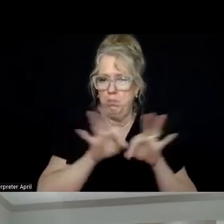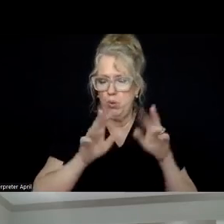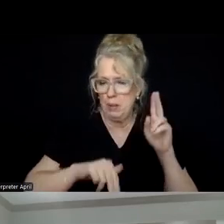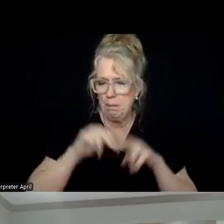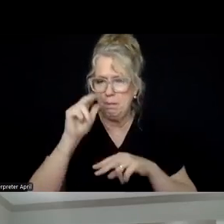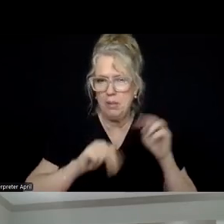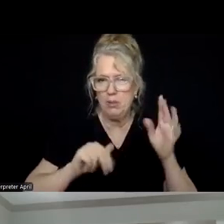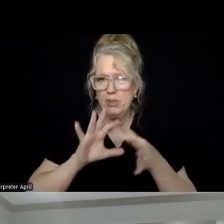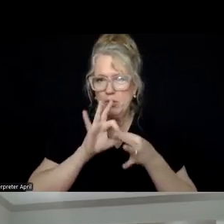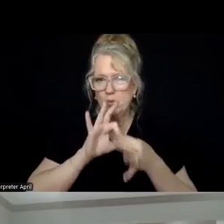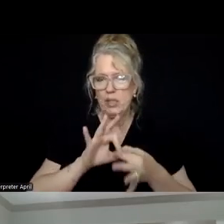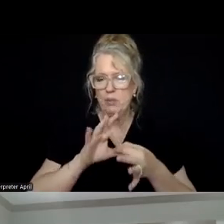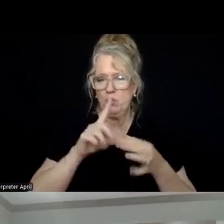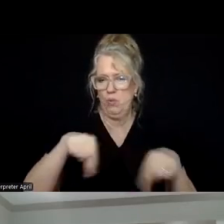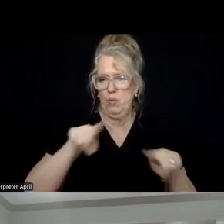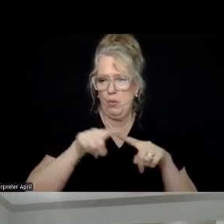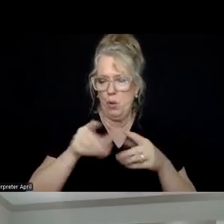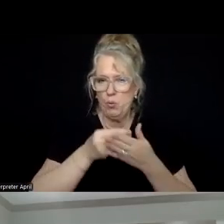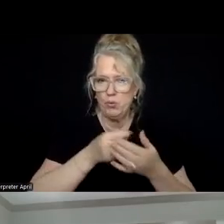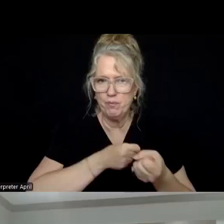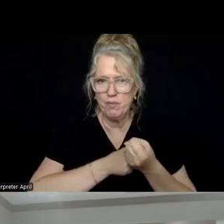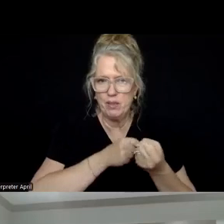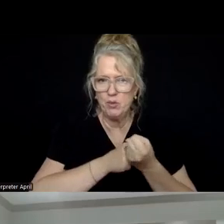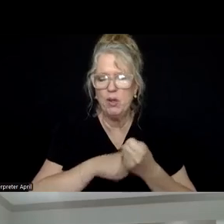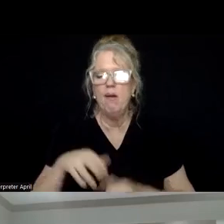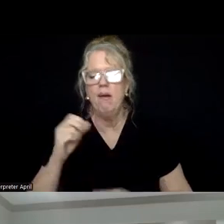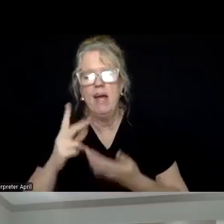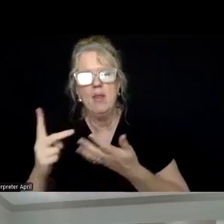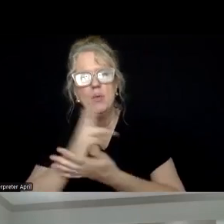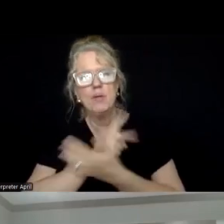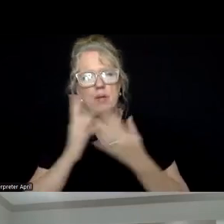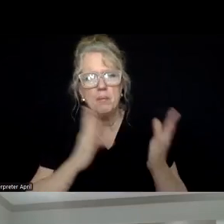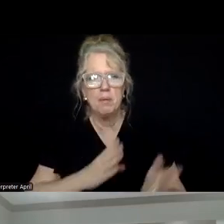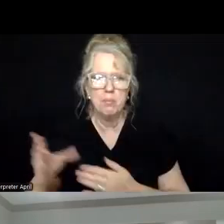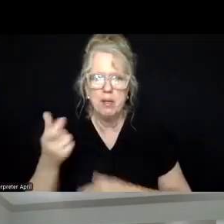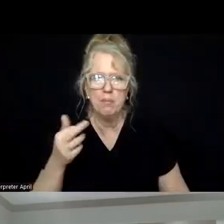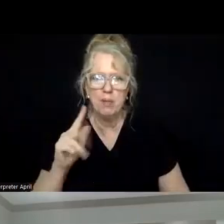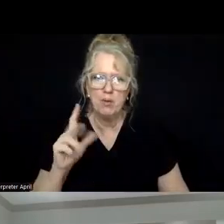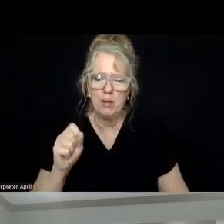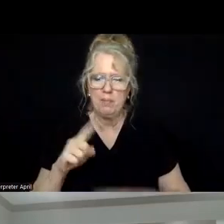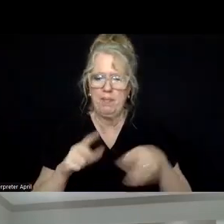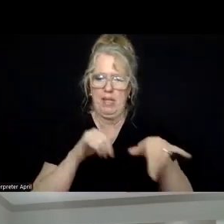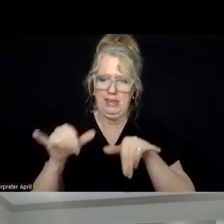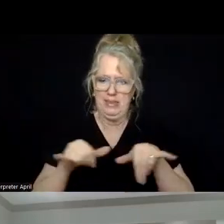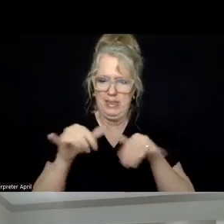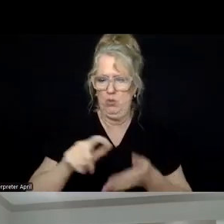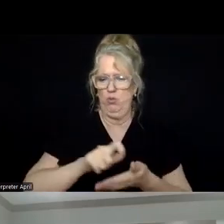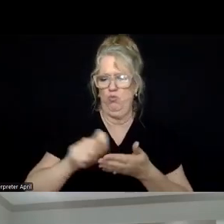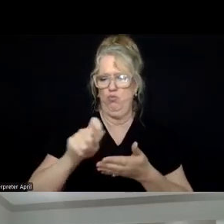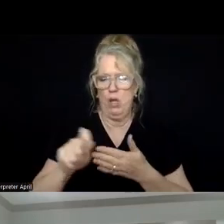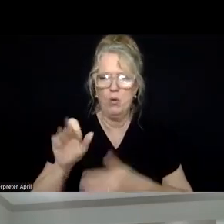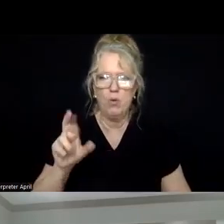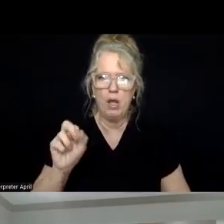relationships with funders and, uh, a review of preparing for grants and standard grant writing formats.